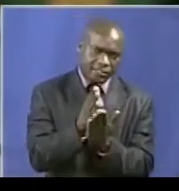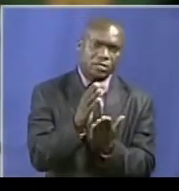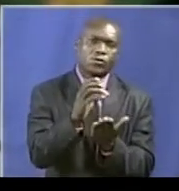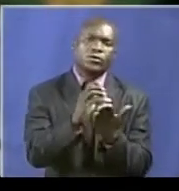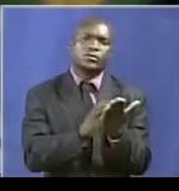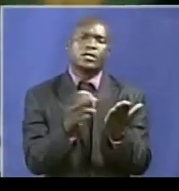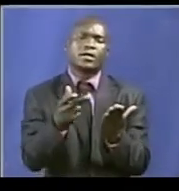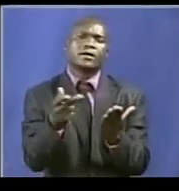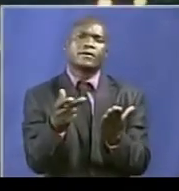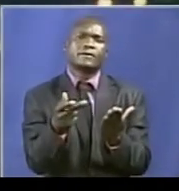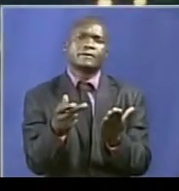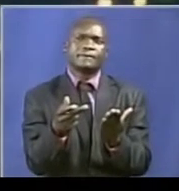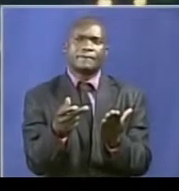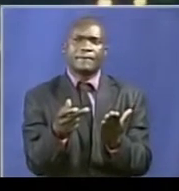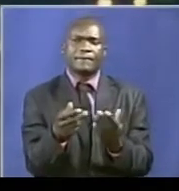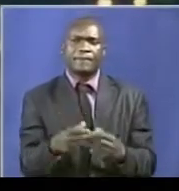constitution.